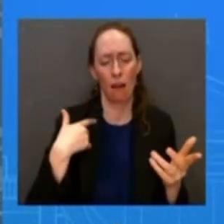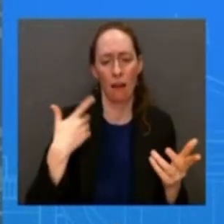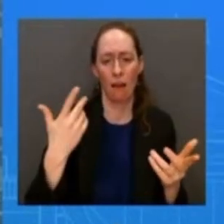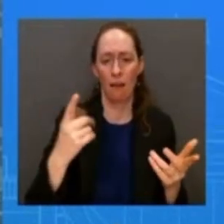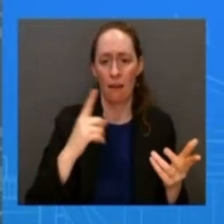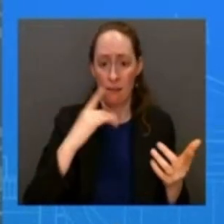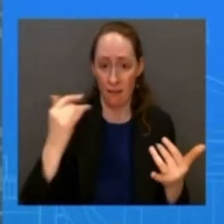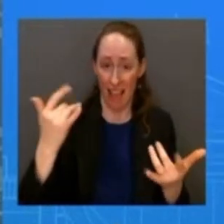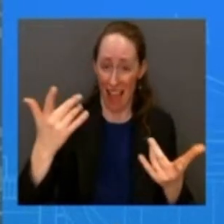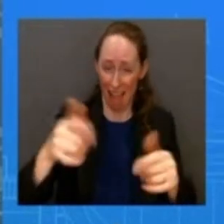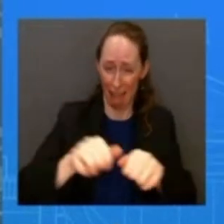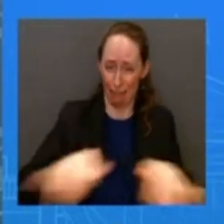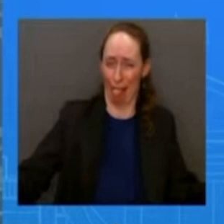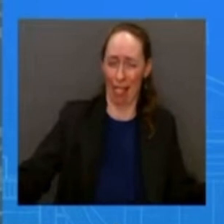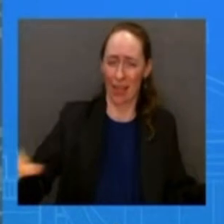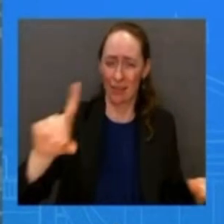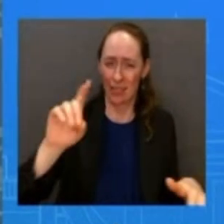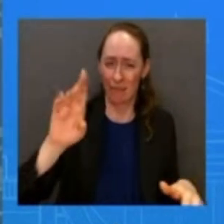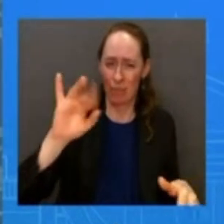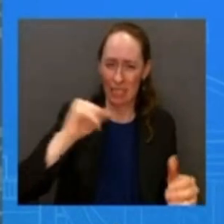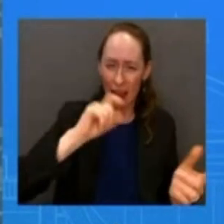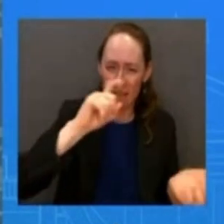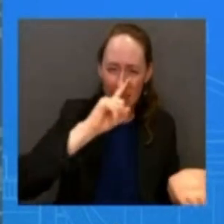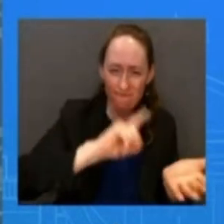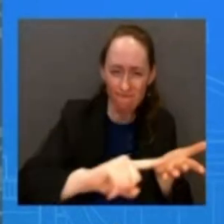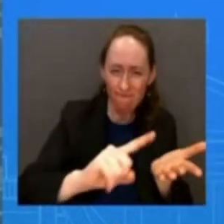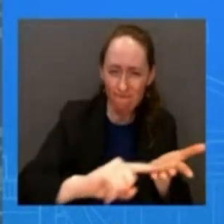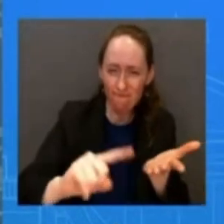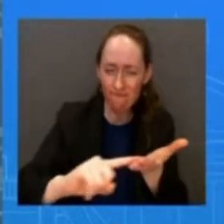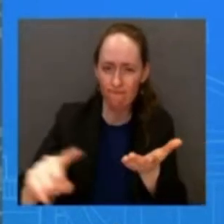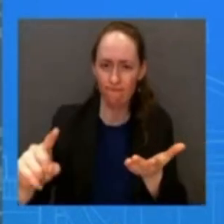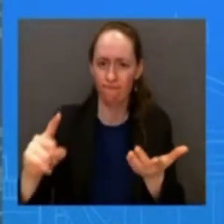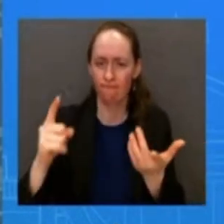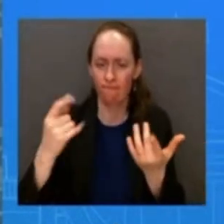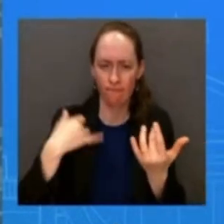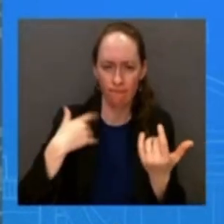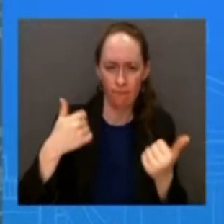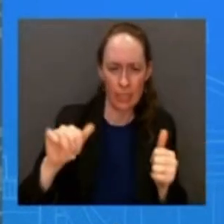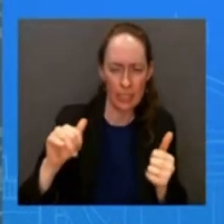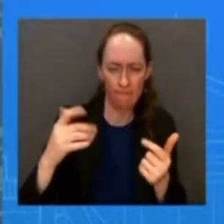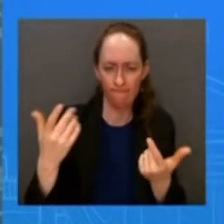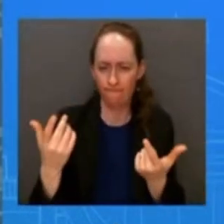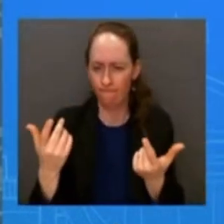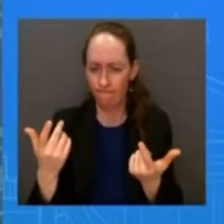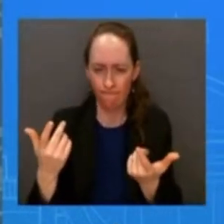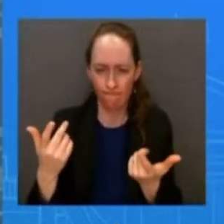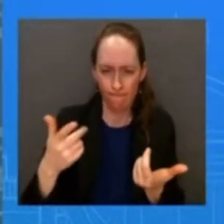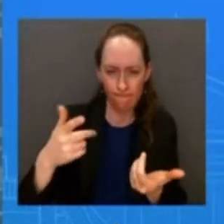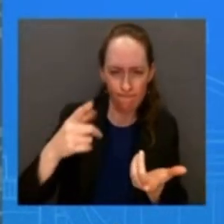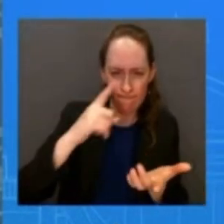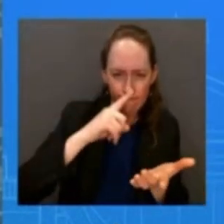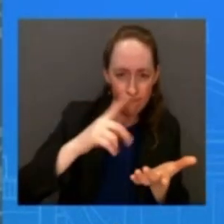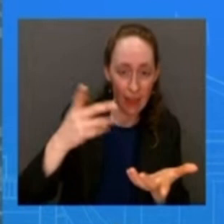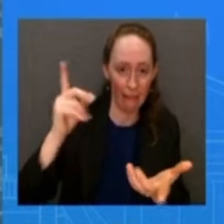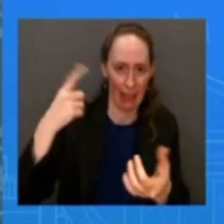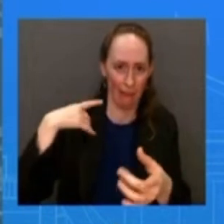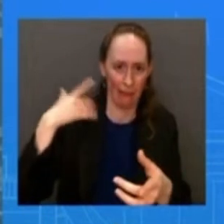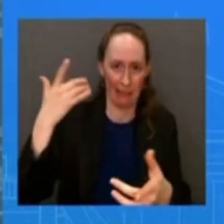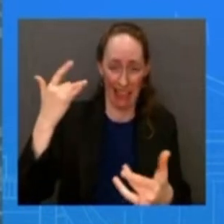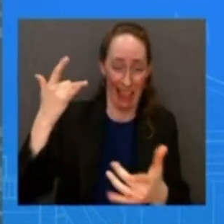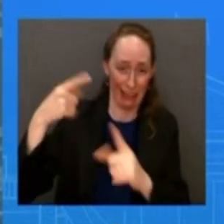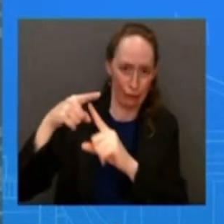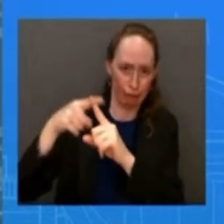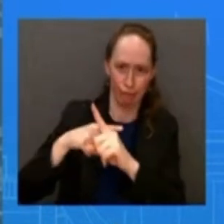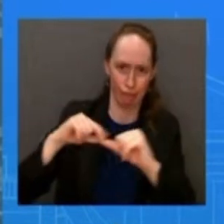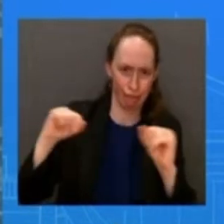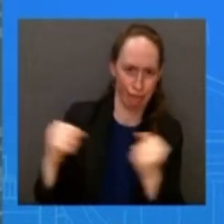uh we're trying to to get out of the locations uh again because due to the weather condition it's been very difficult uh but clearly that is a priority as